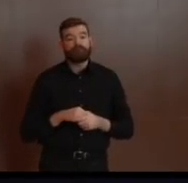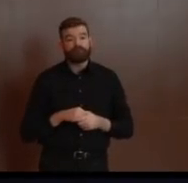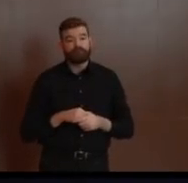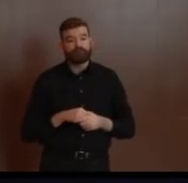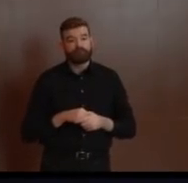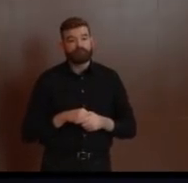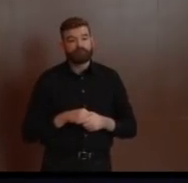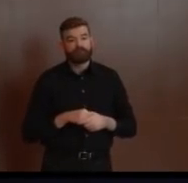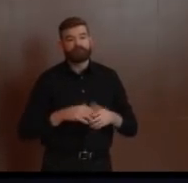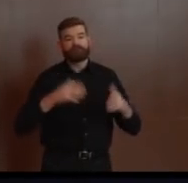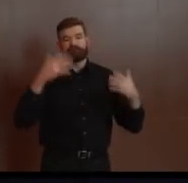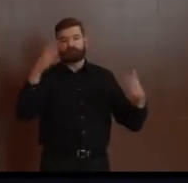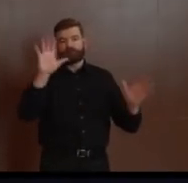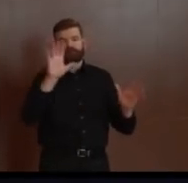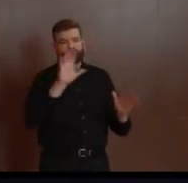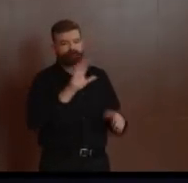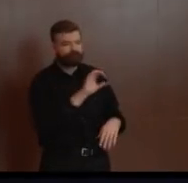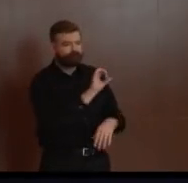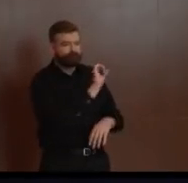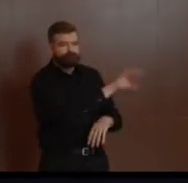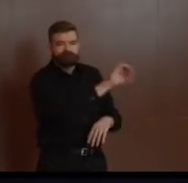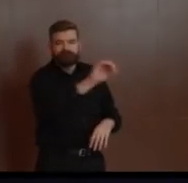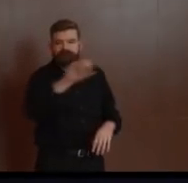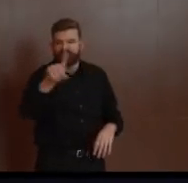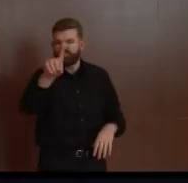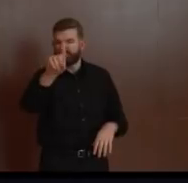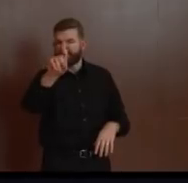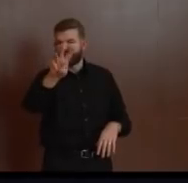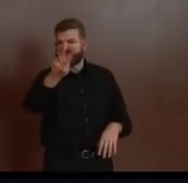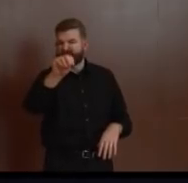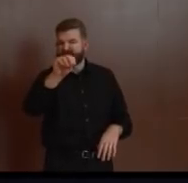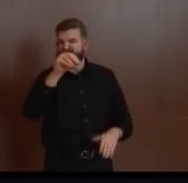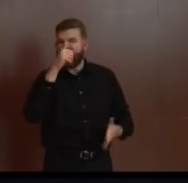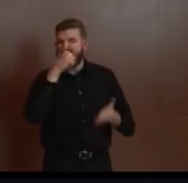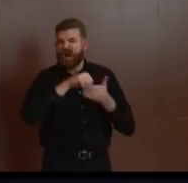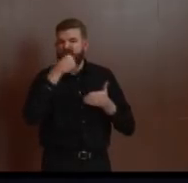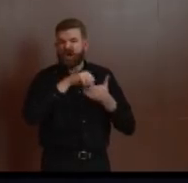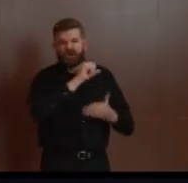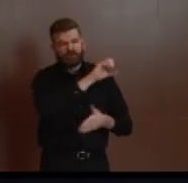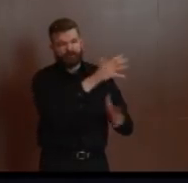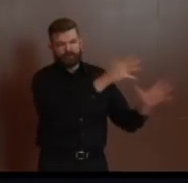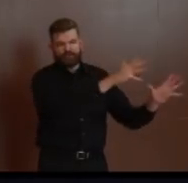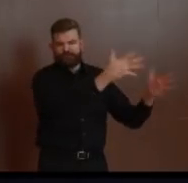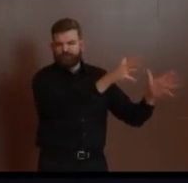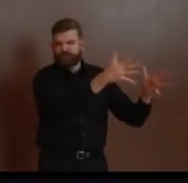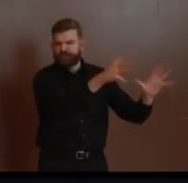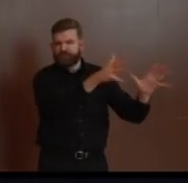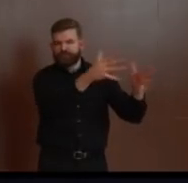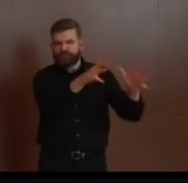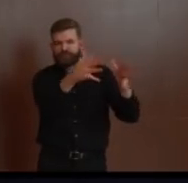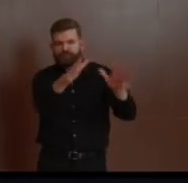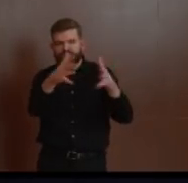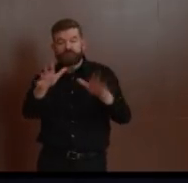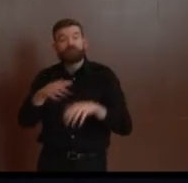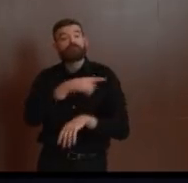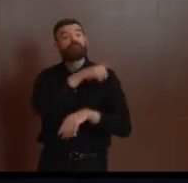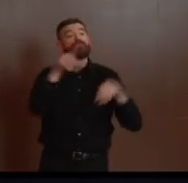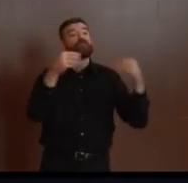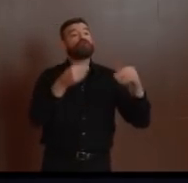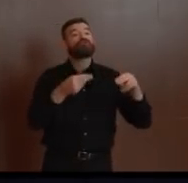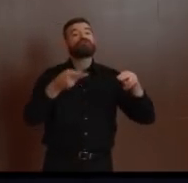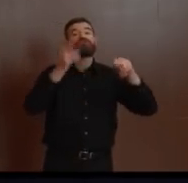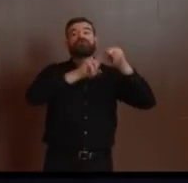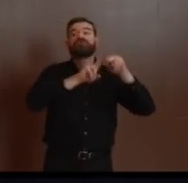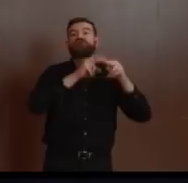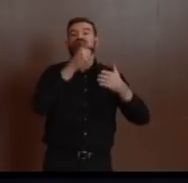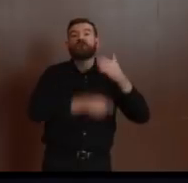The complaints that we received included allegations that retailers are unfairly raising prices on surgical masks, on hand sanitizer,